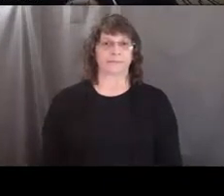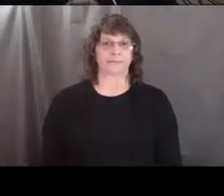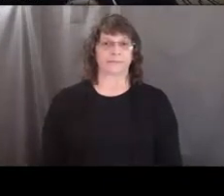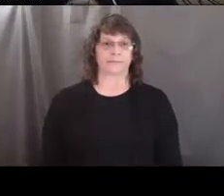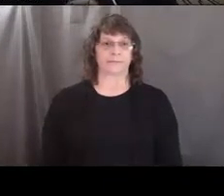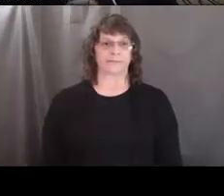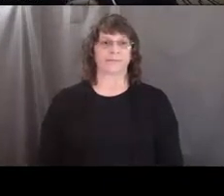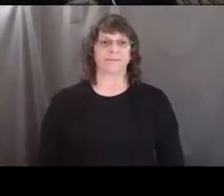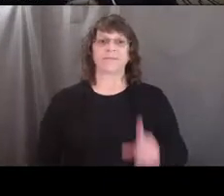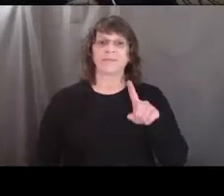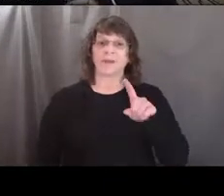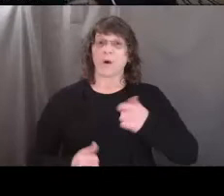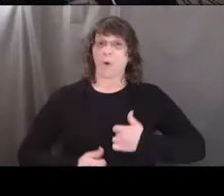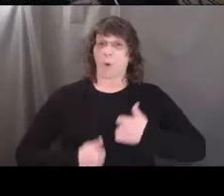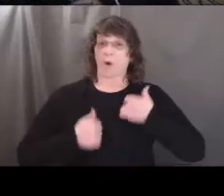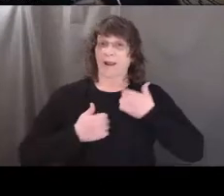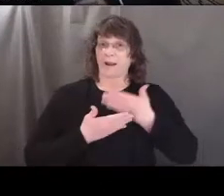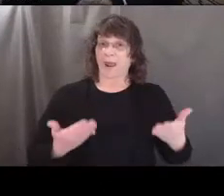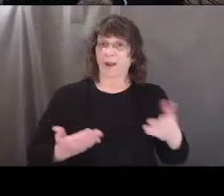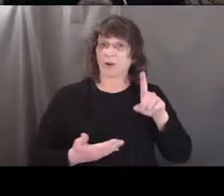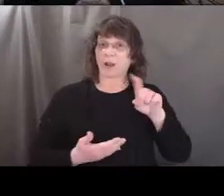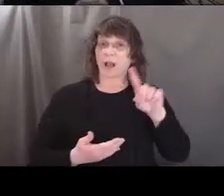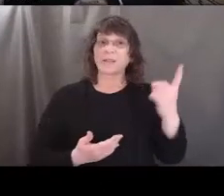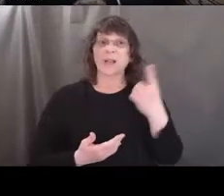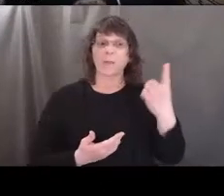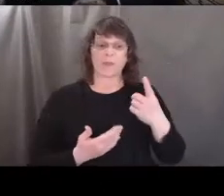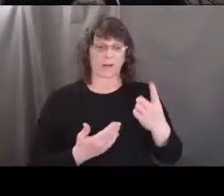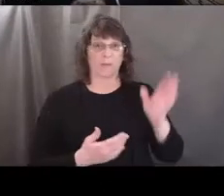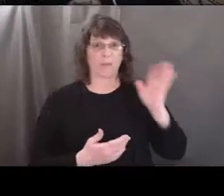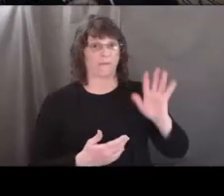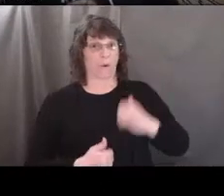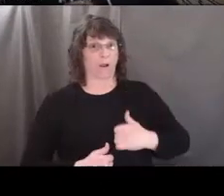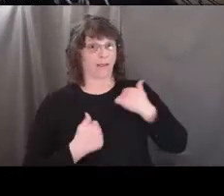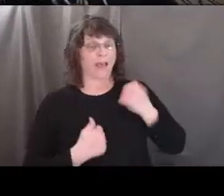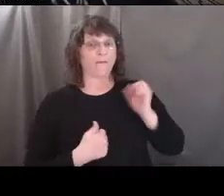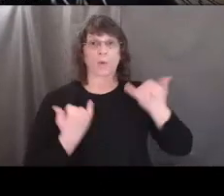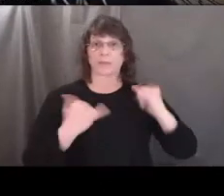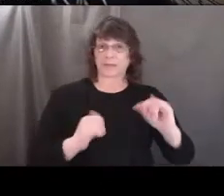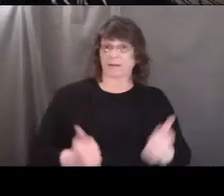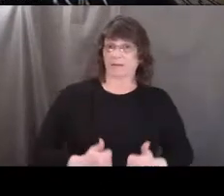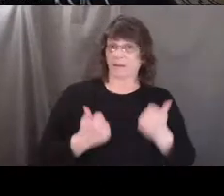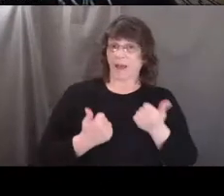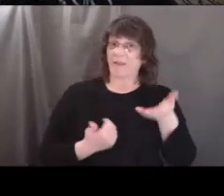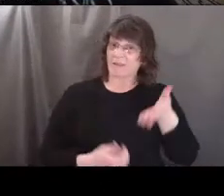Is there organic matter? Anything that was living or might even still be living?